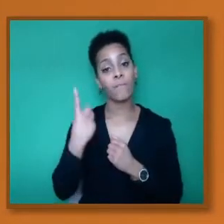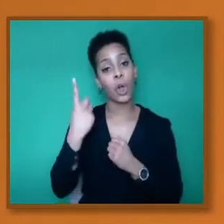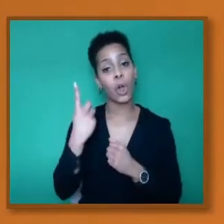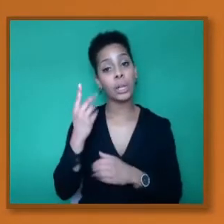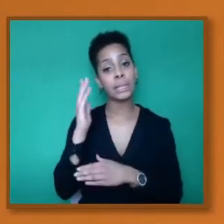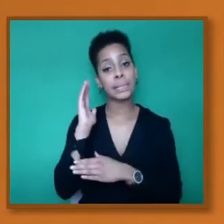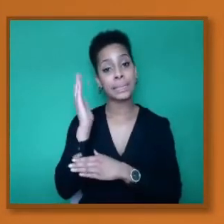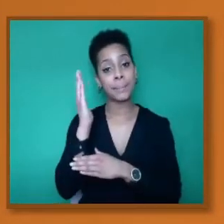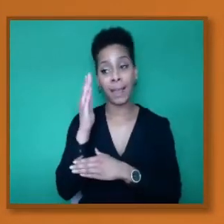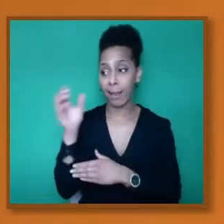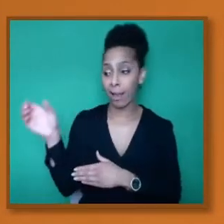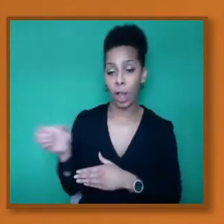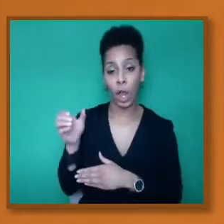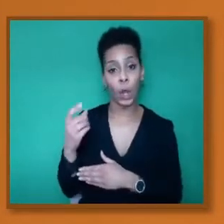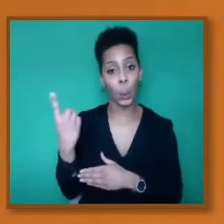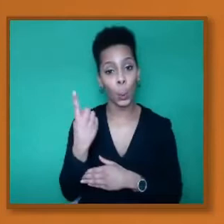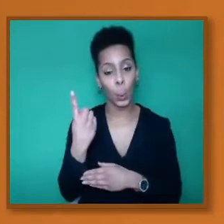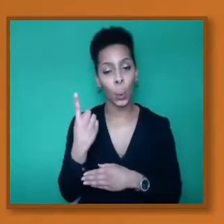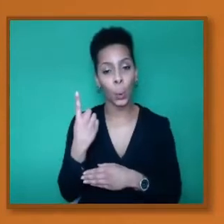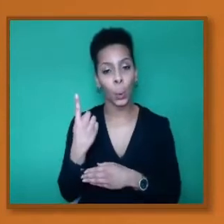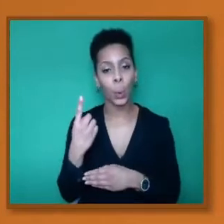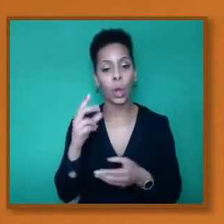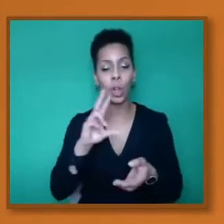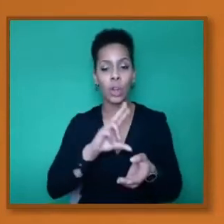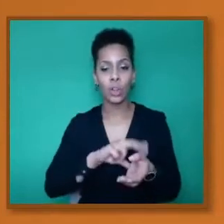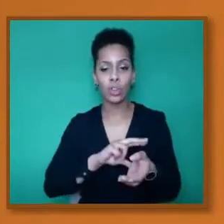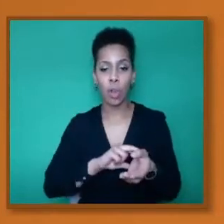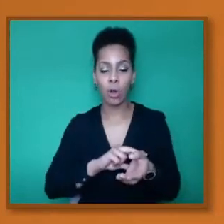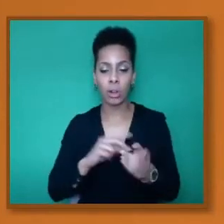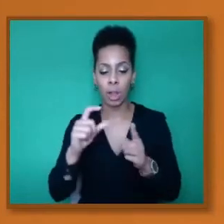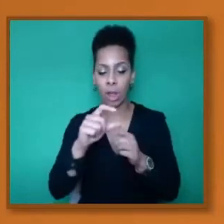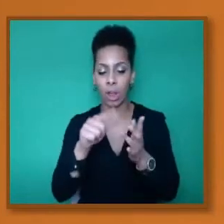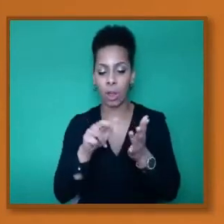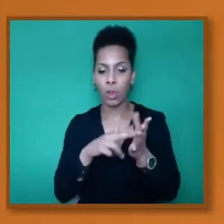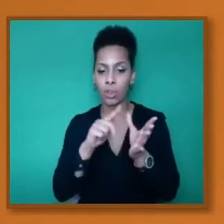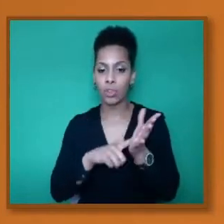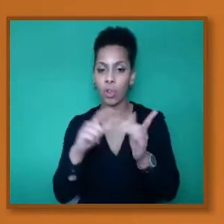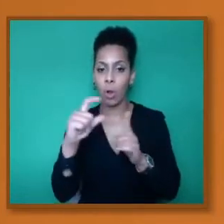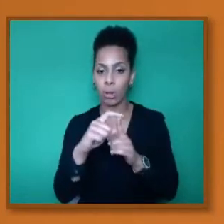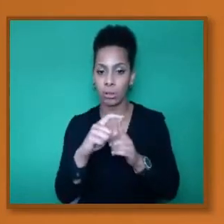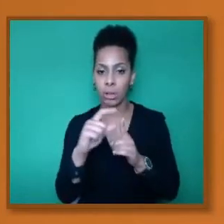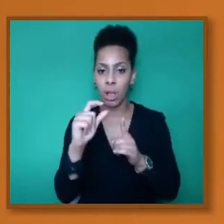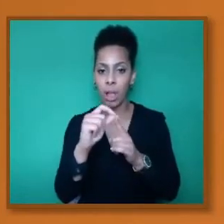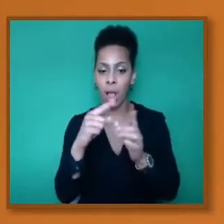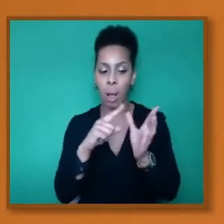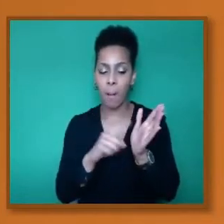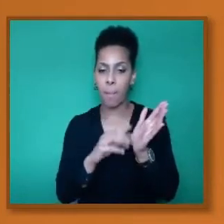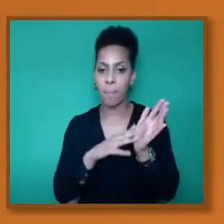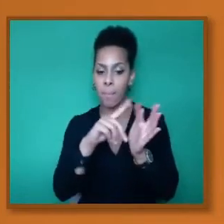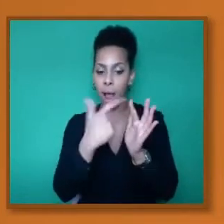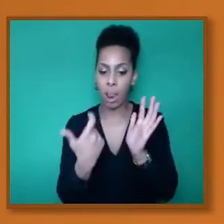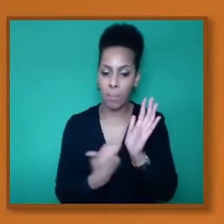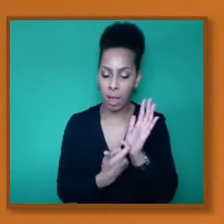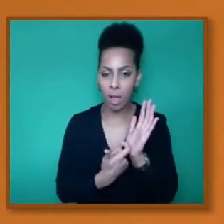introduce is Dr. Donald Palmer. And he's MSC, PhD,